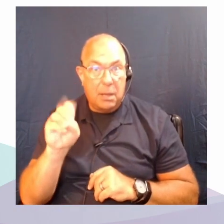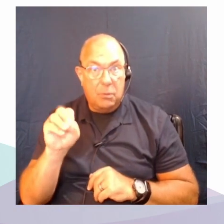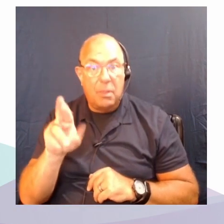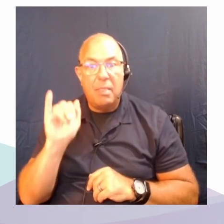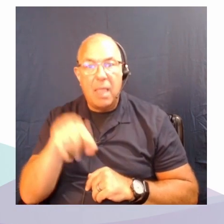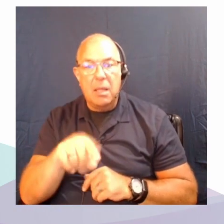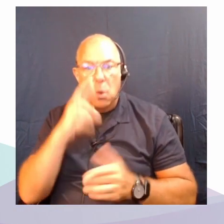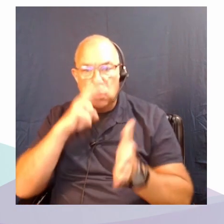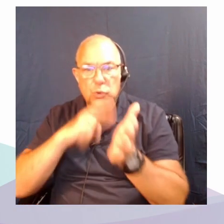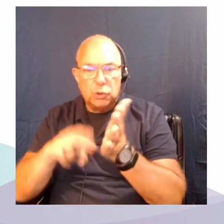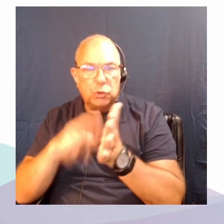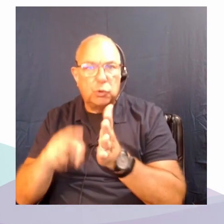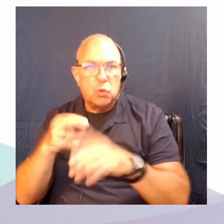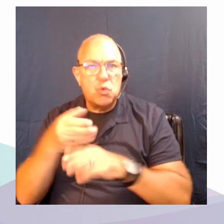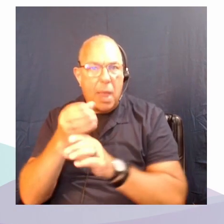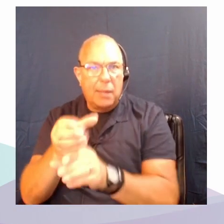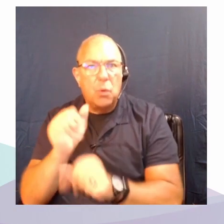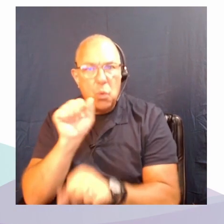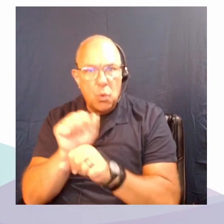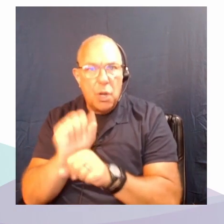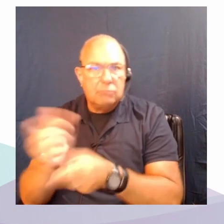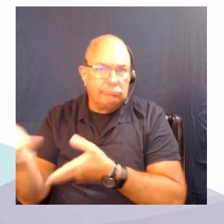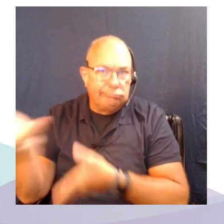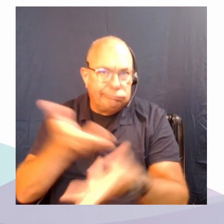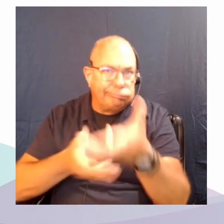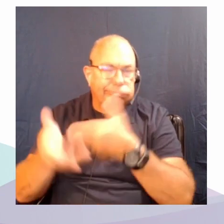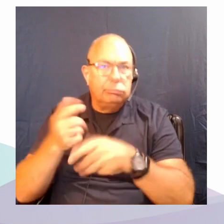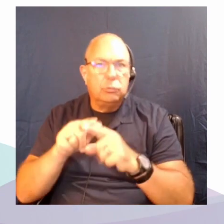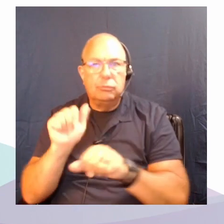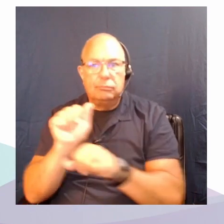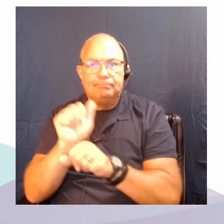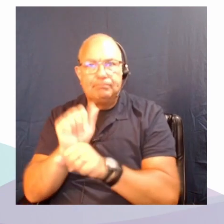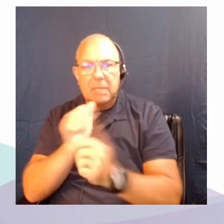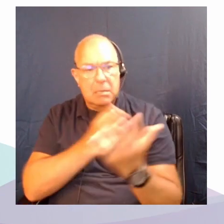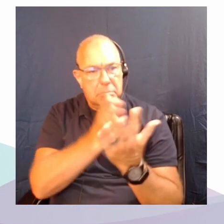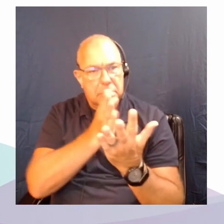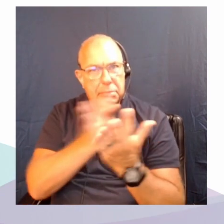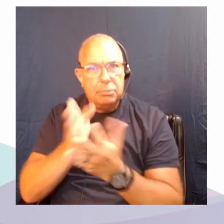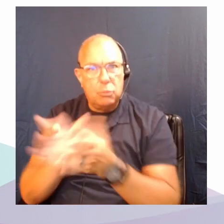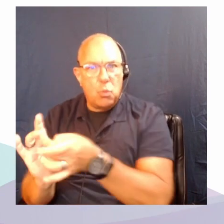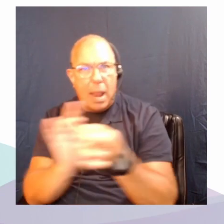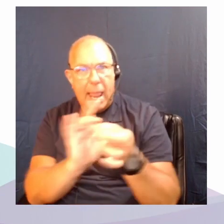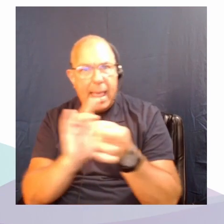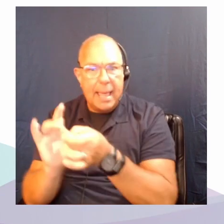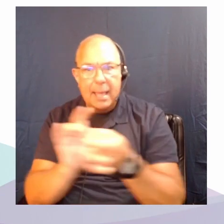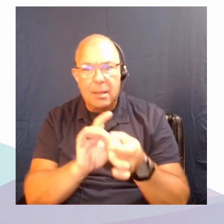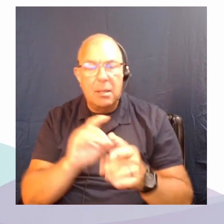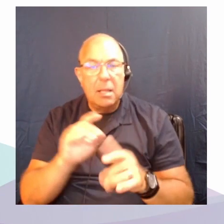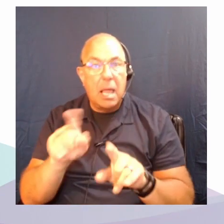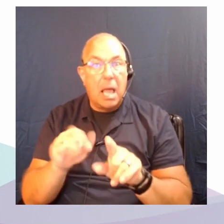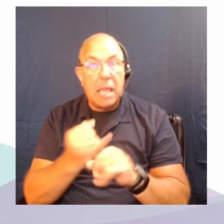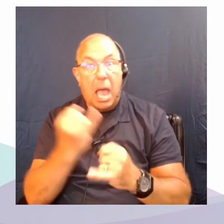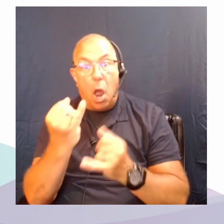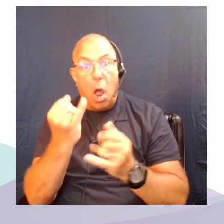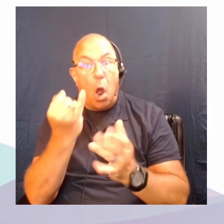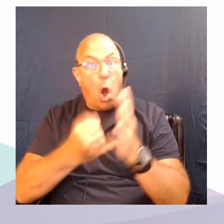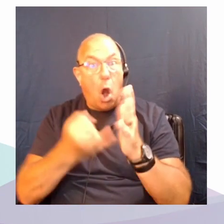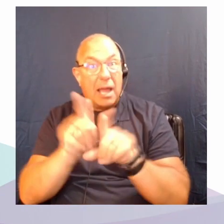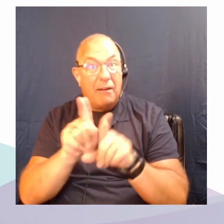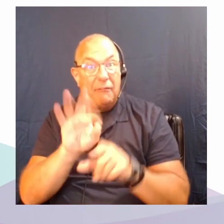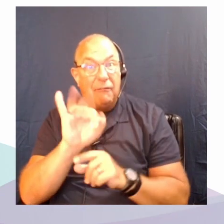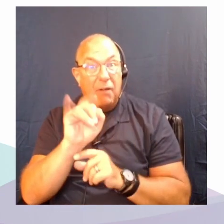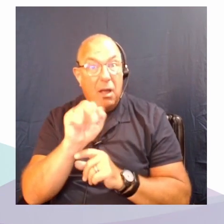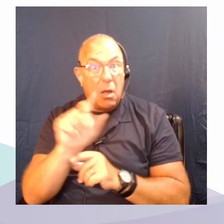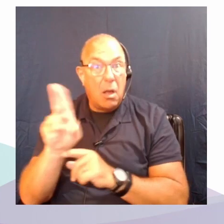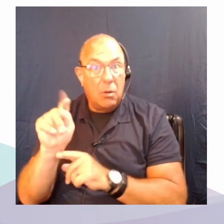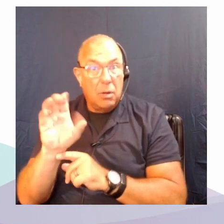working together, creating interdisciplinary relationships, not to produce art as a final outcome, but really mobilizing artistic